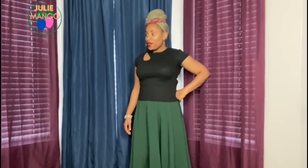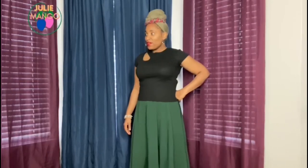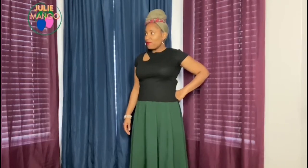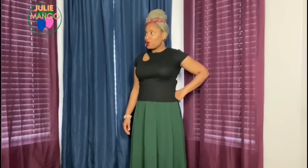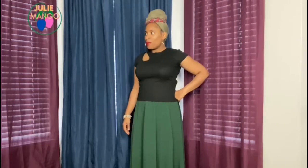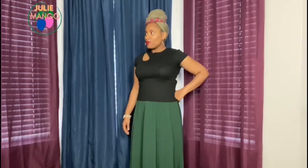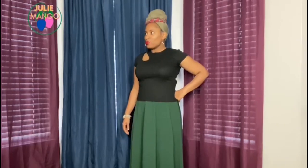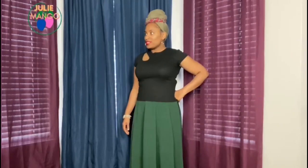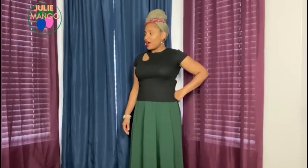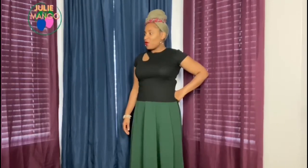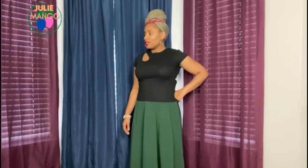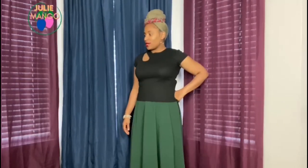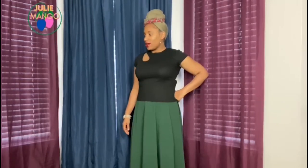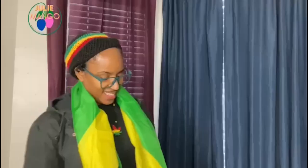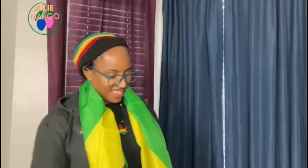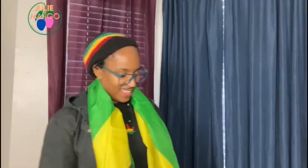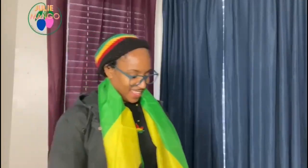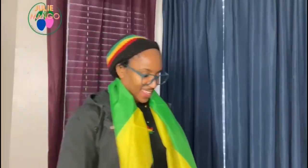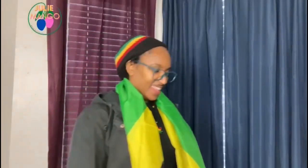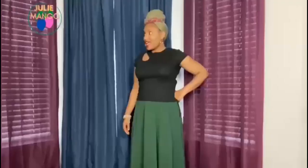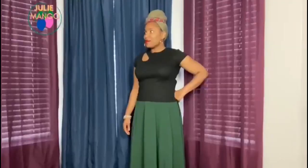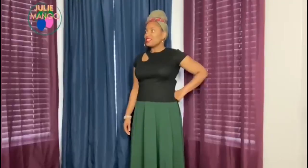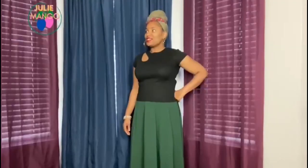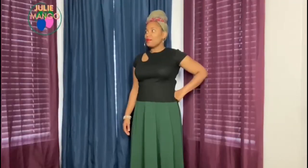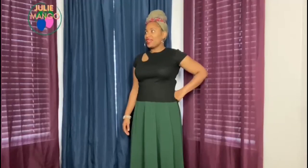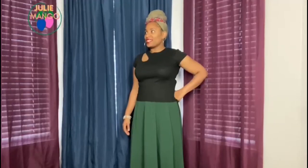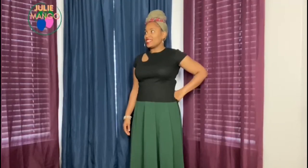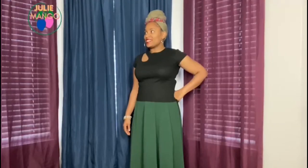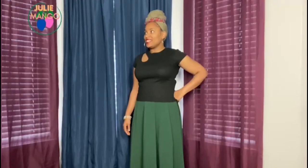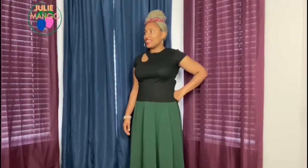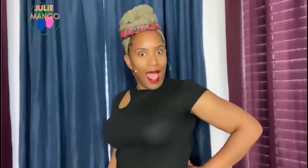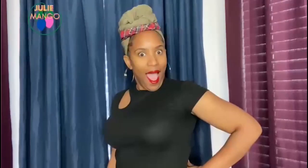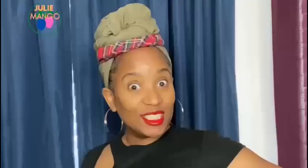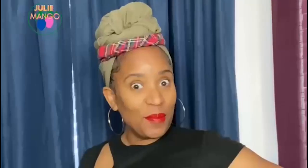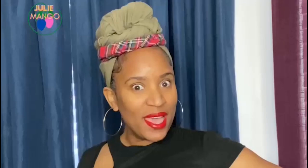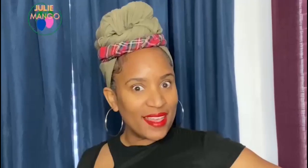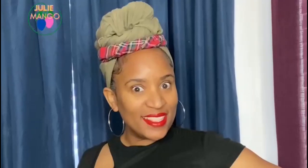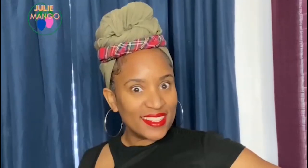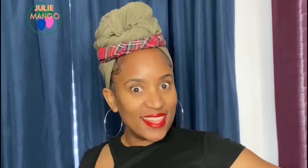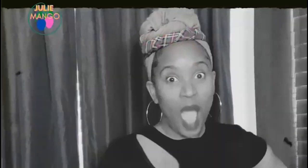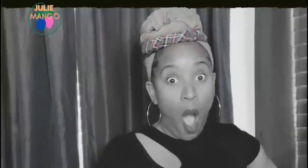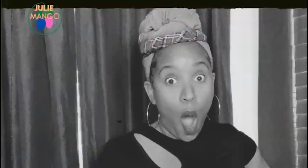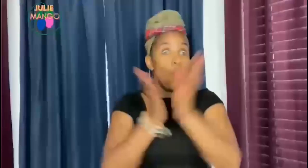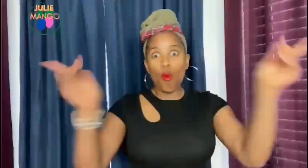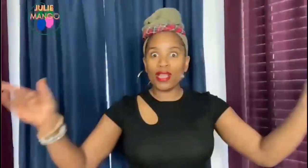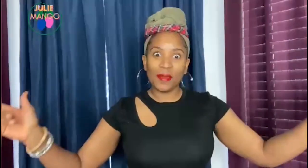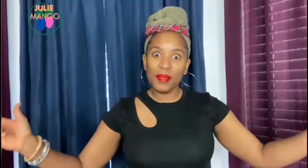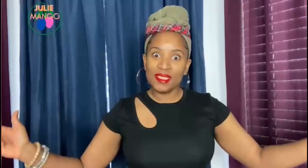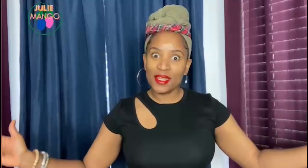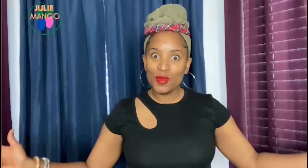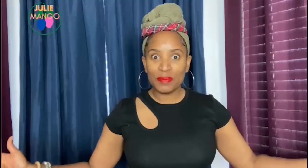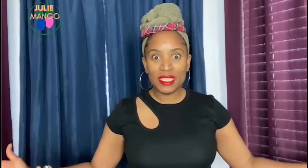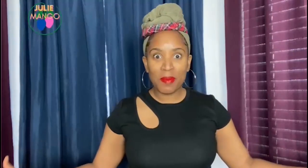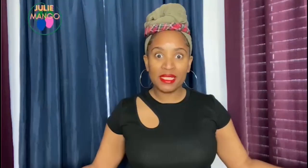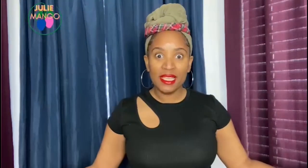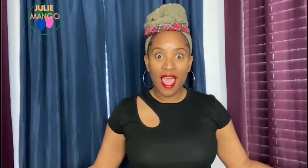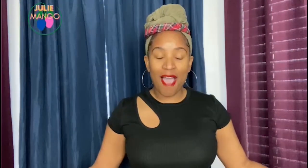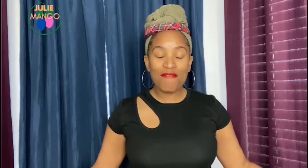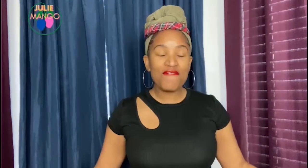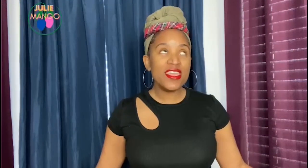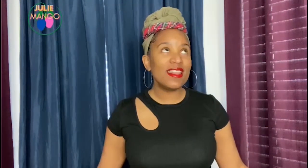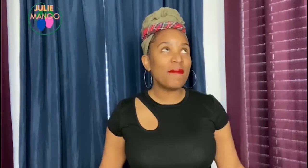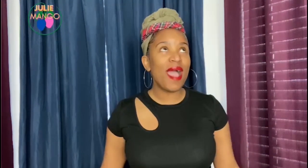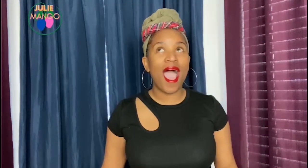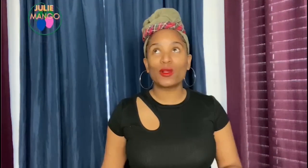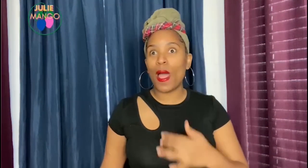what a way you're full up of roots and culture. I must see Jamaica 60. Jamaica 60? What a piece of news, Miss Matty.